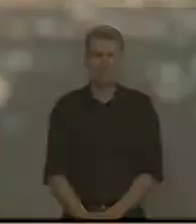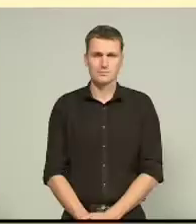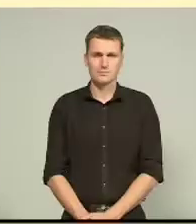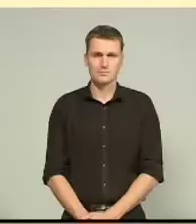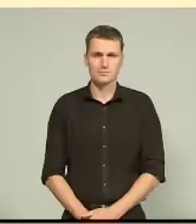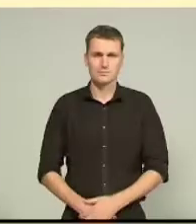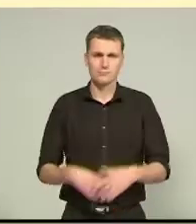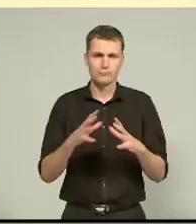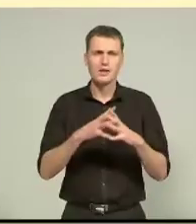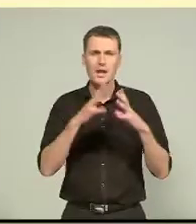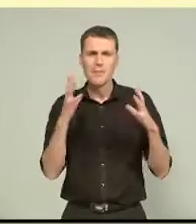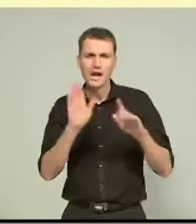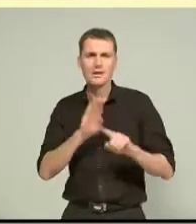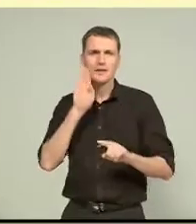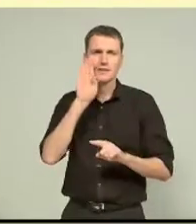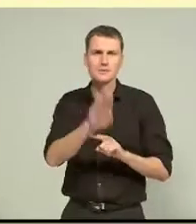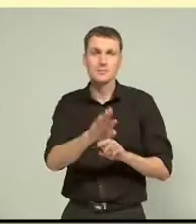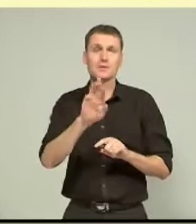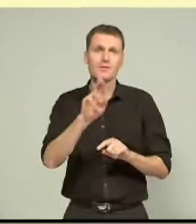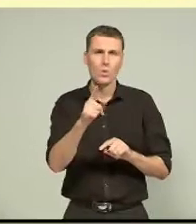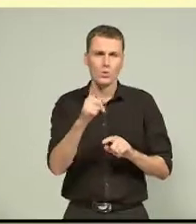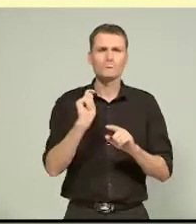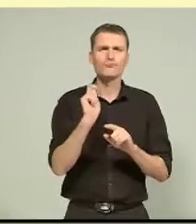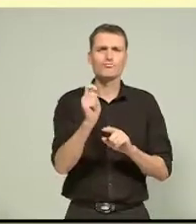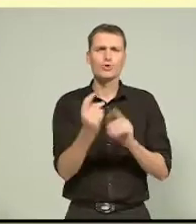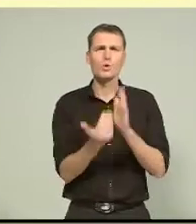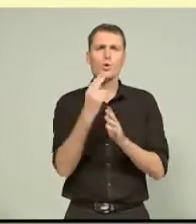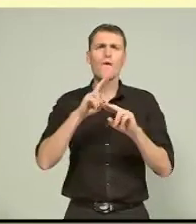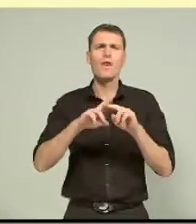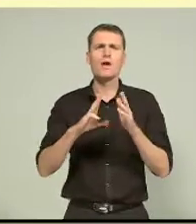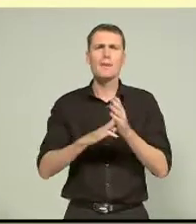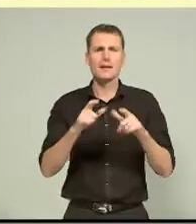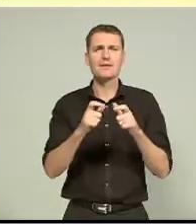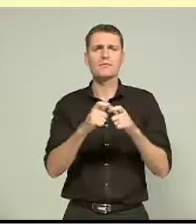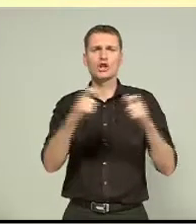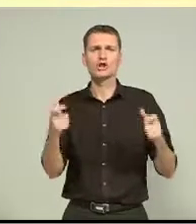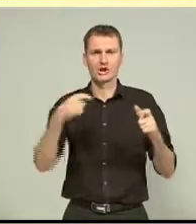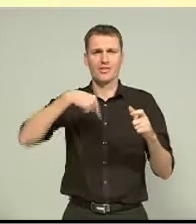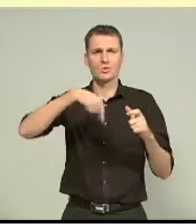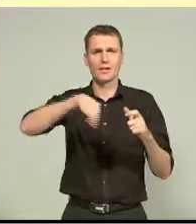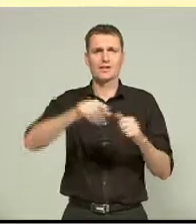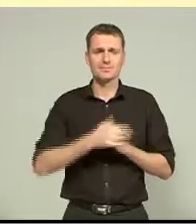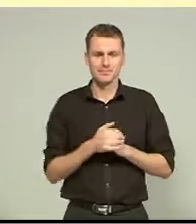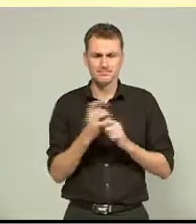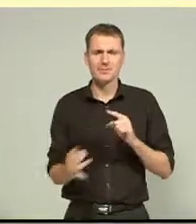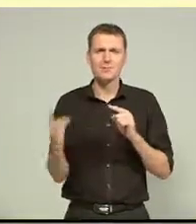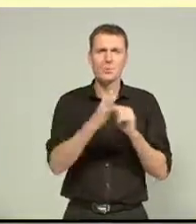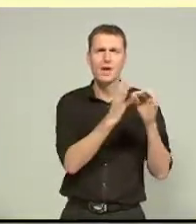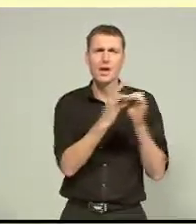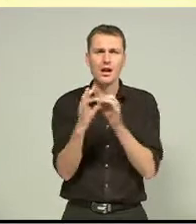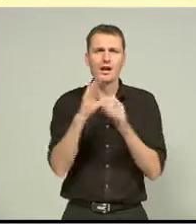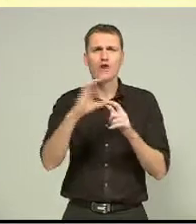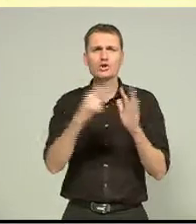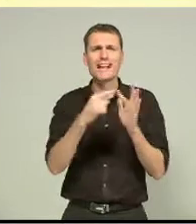A major milestone was marked on the construction of the new Ferrymead Bridge this week. A vital link to the Christchurch eastern